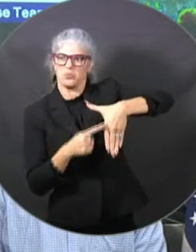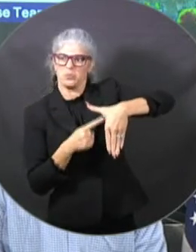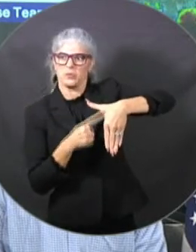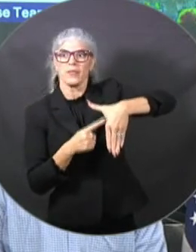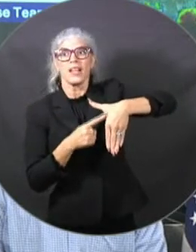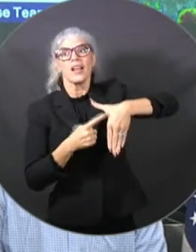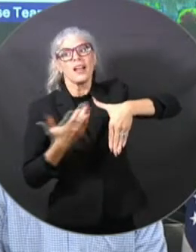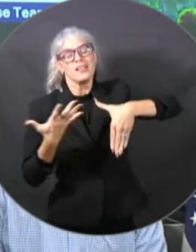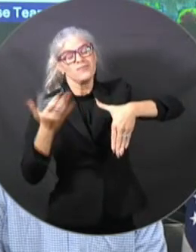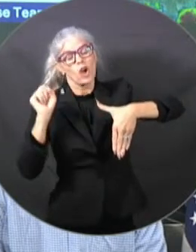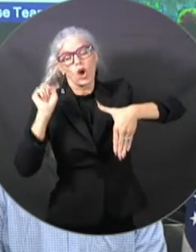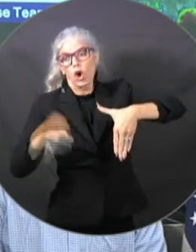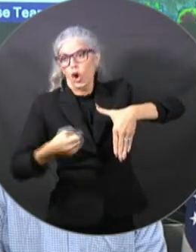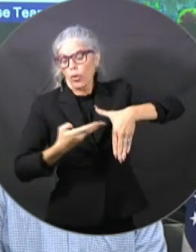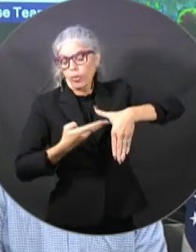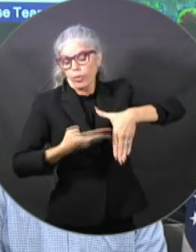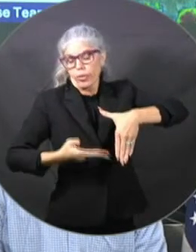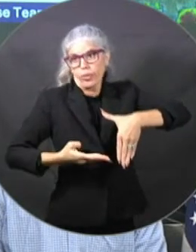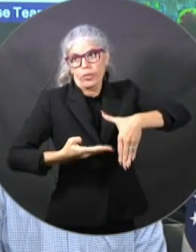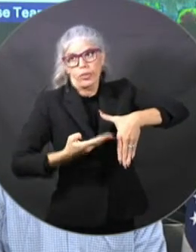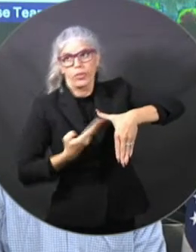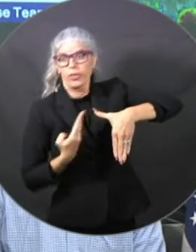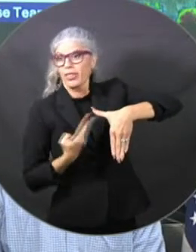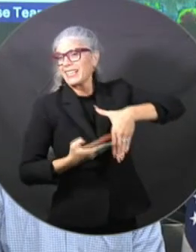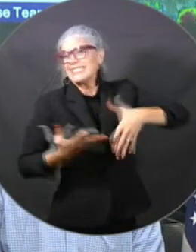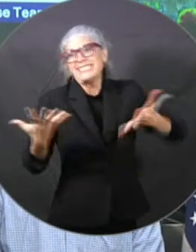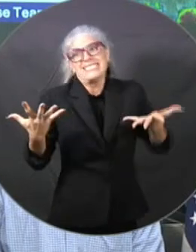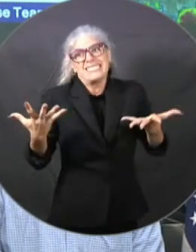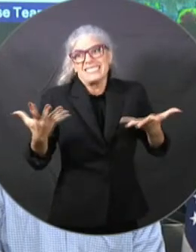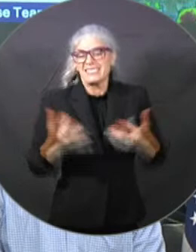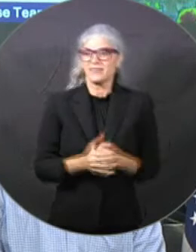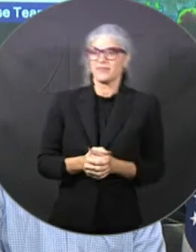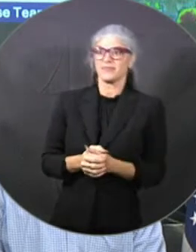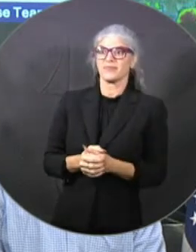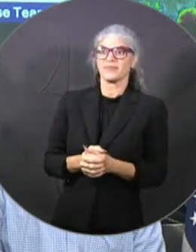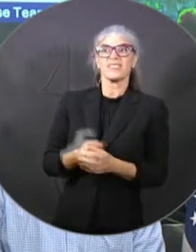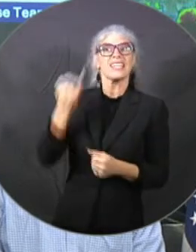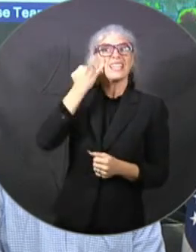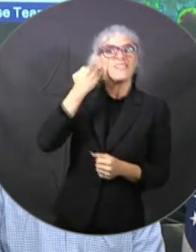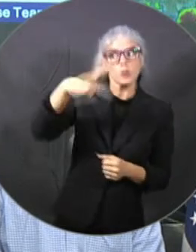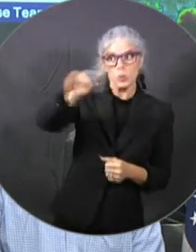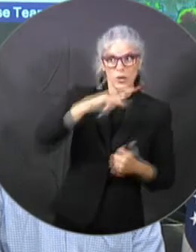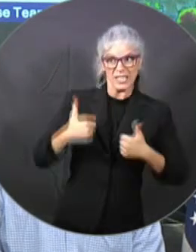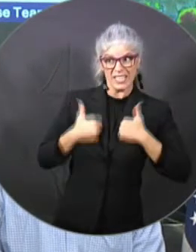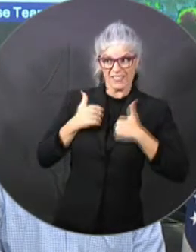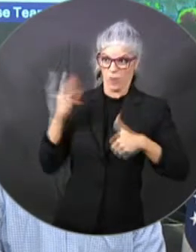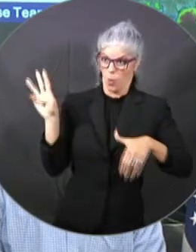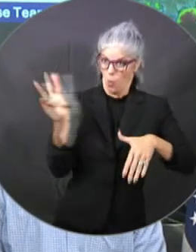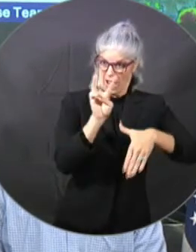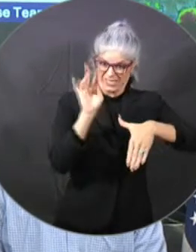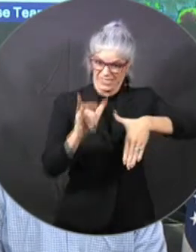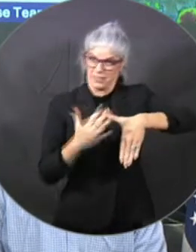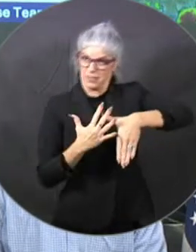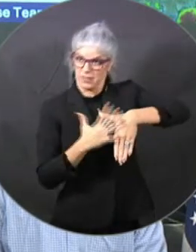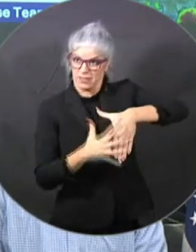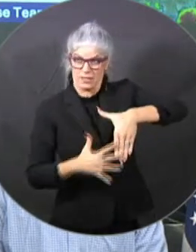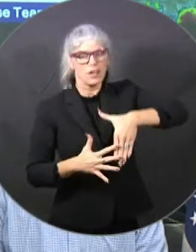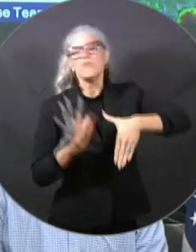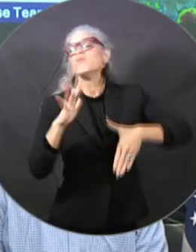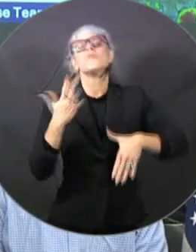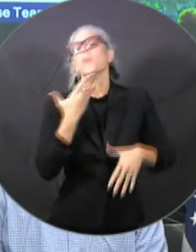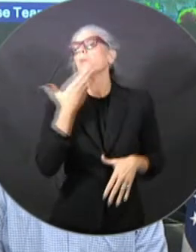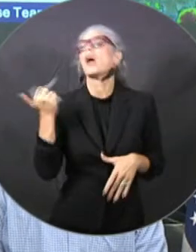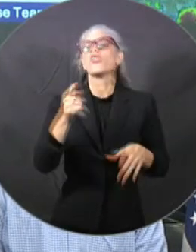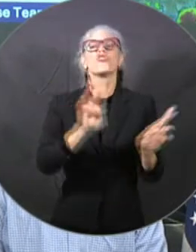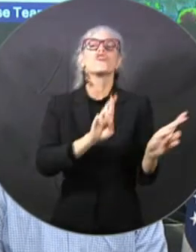So pretty much anybody on the west coast of Florida, I mean, you can see major, major impacts. And so please prepare accordingly. We